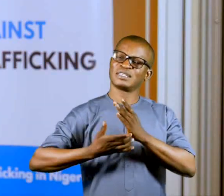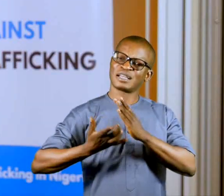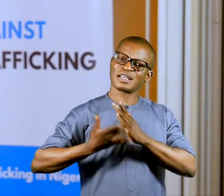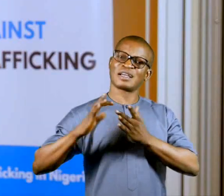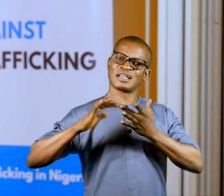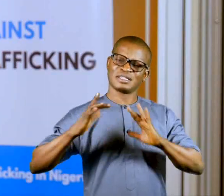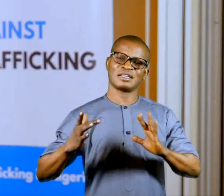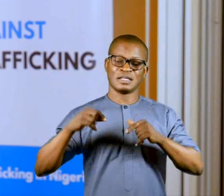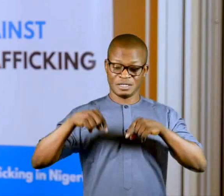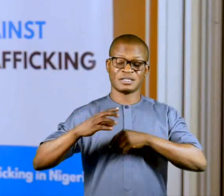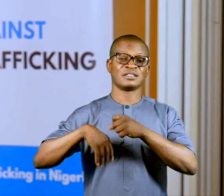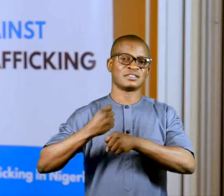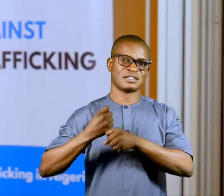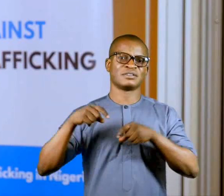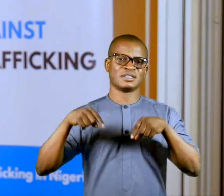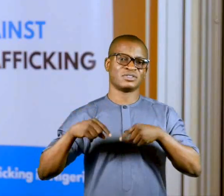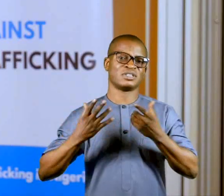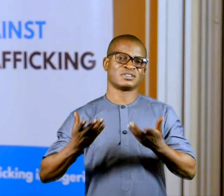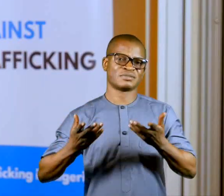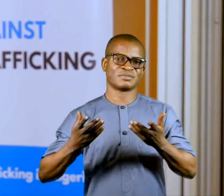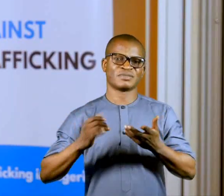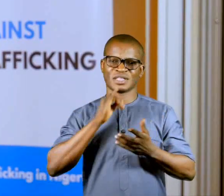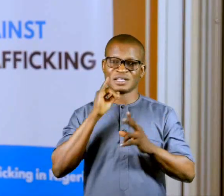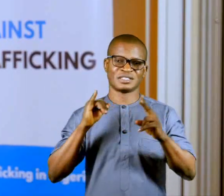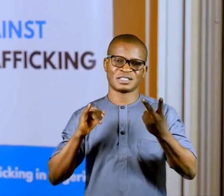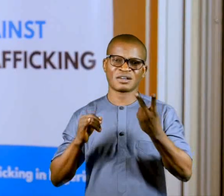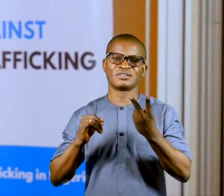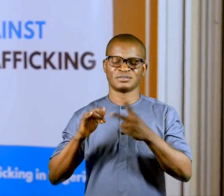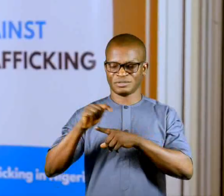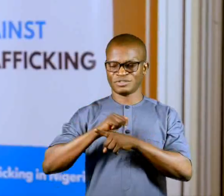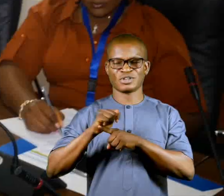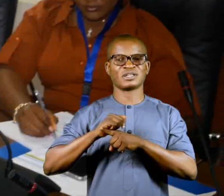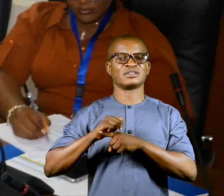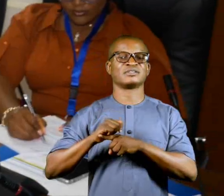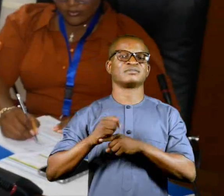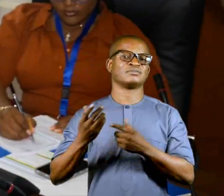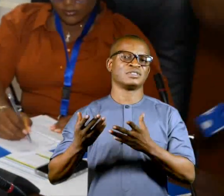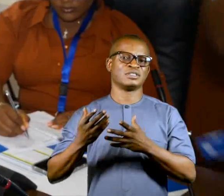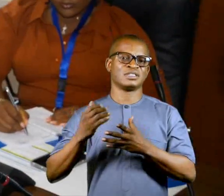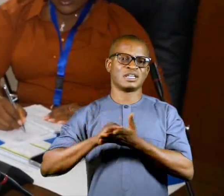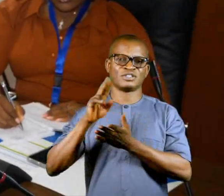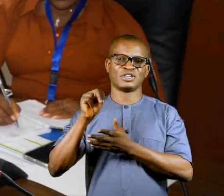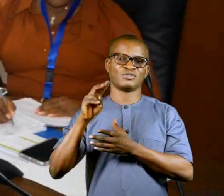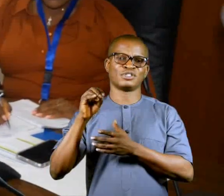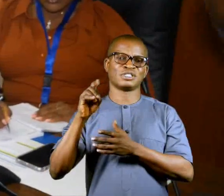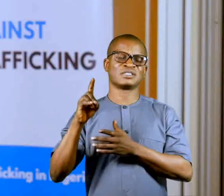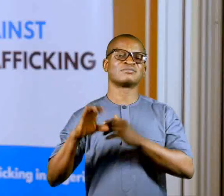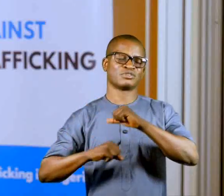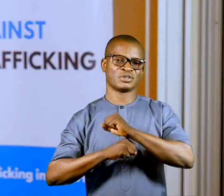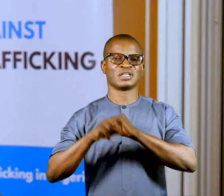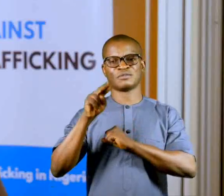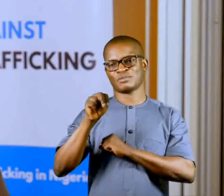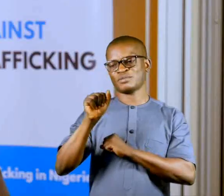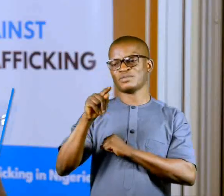also UNODC have supported us. This is a second in the series of the trainings that UNODC have supported NAPTIP.